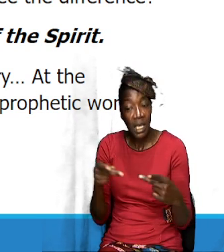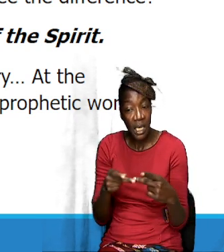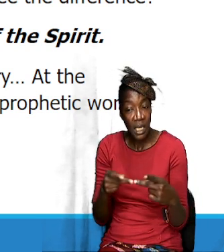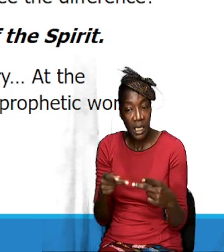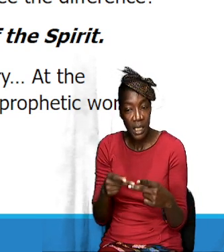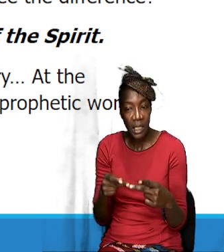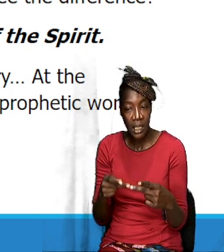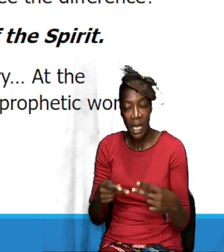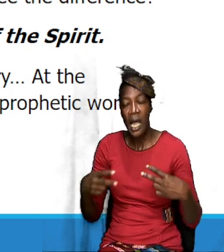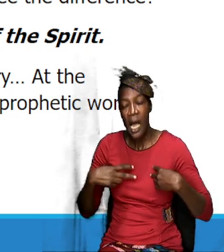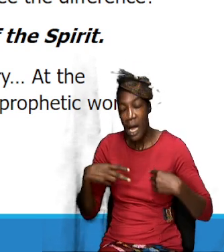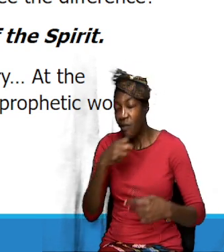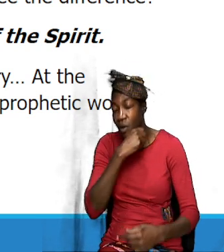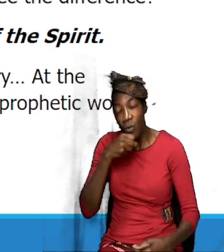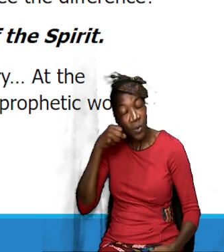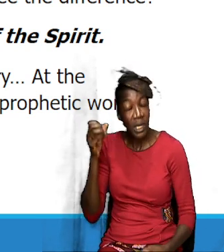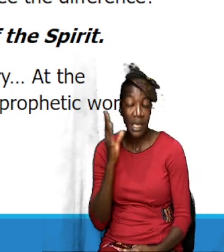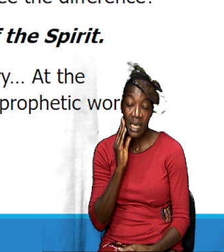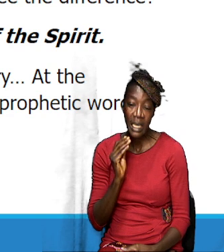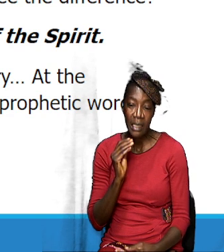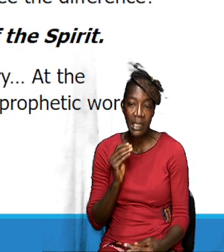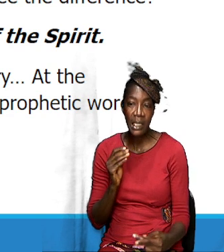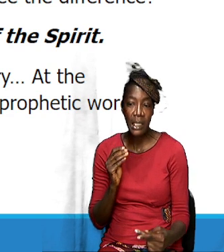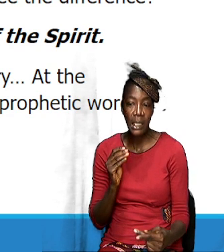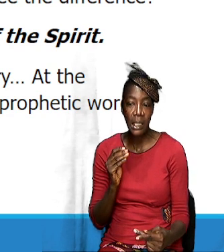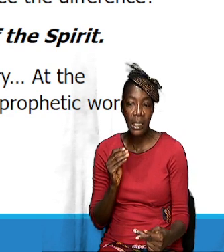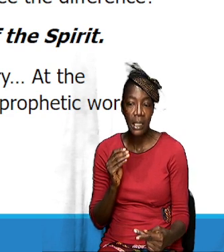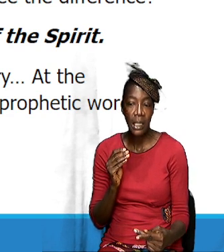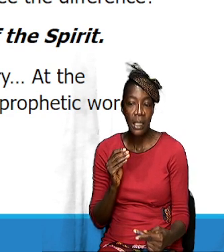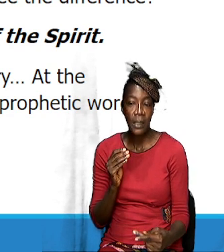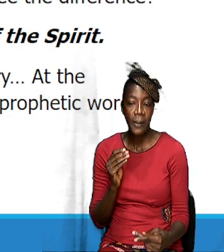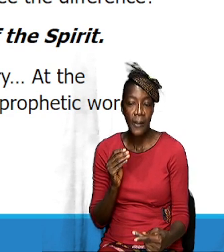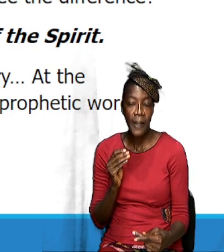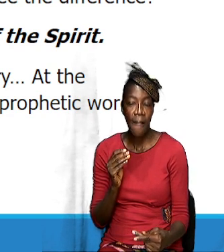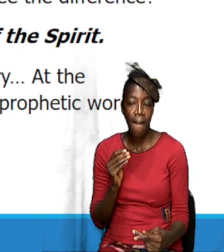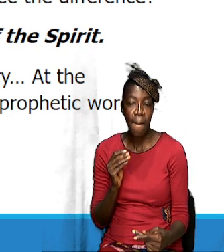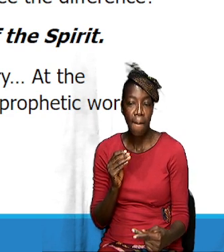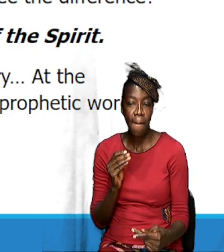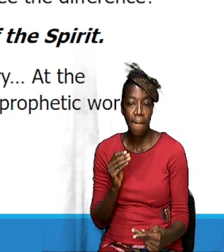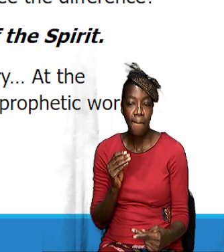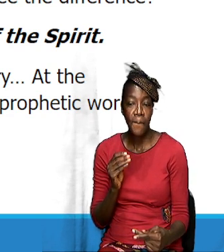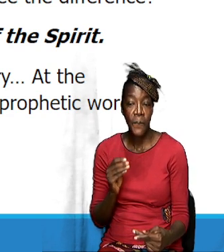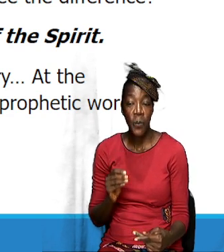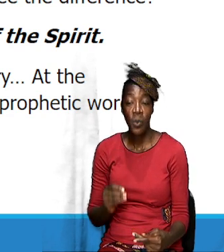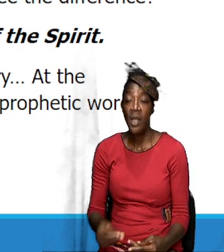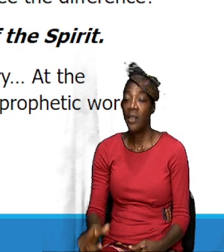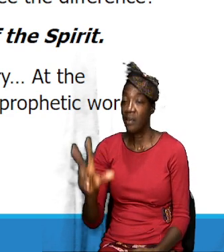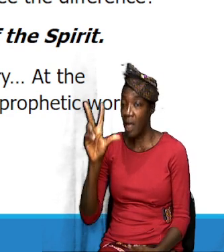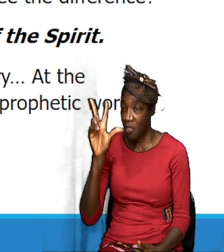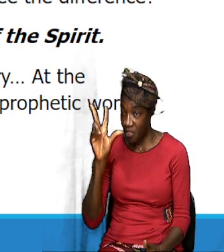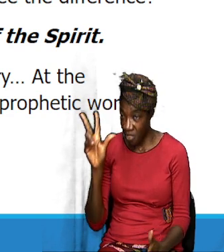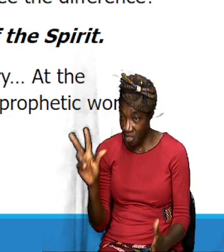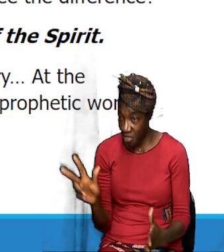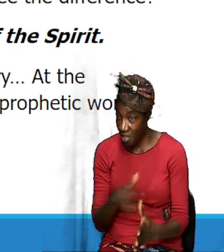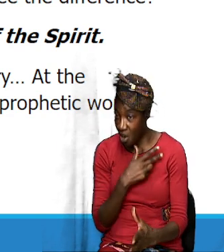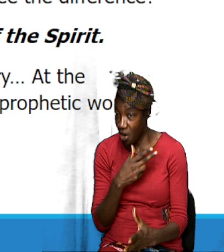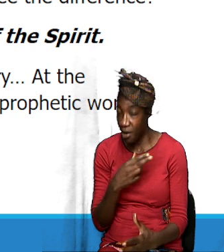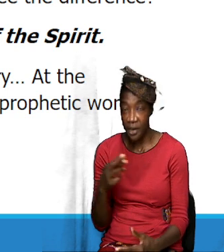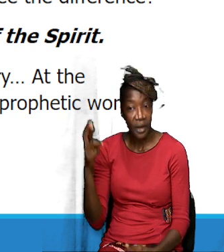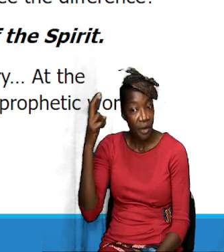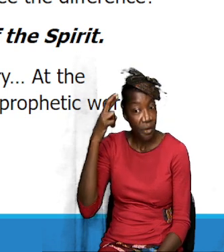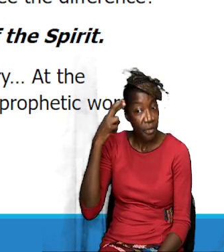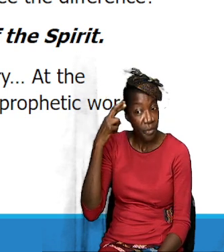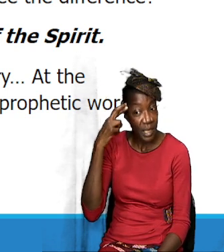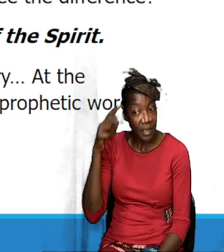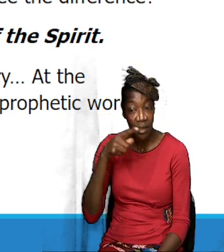you know, having a wilderness experience. However, there is also a third reason where you